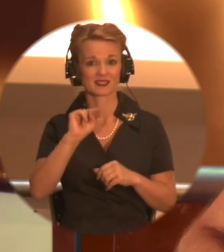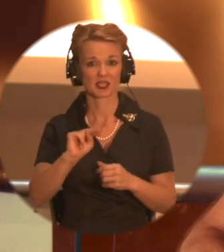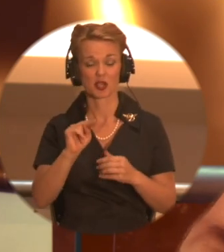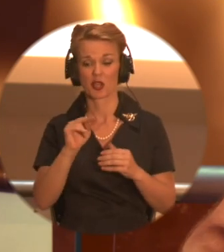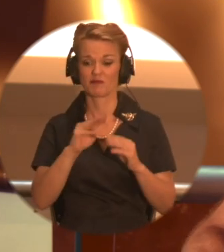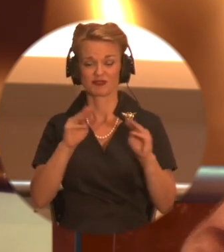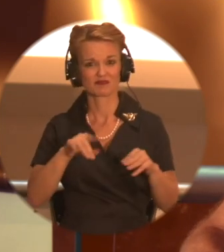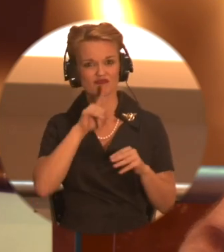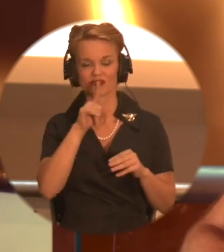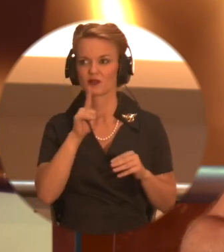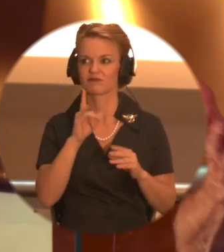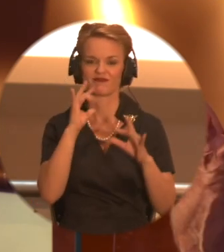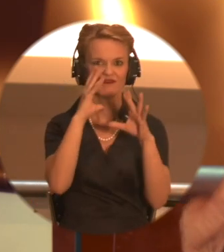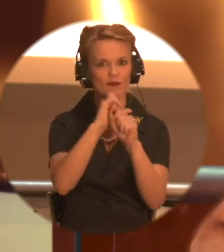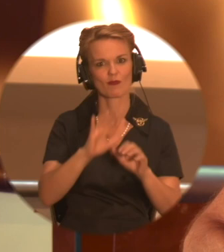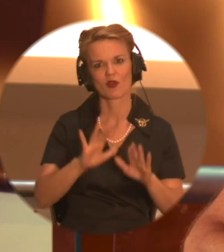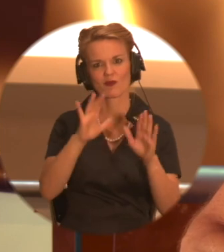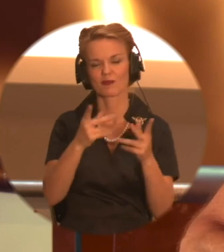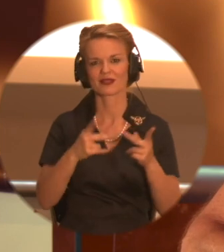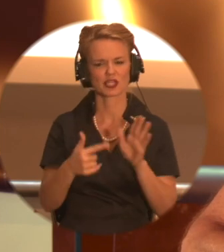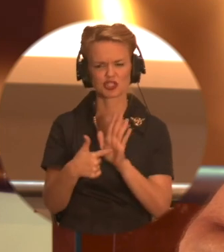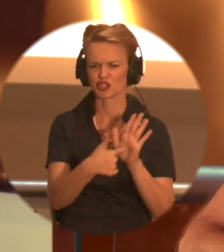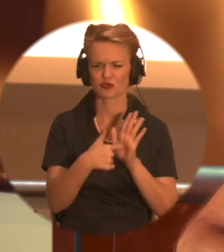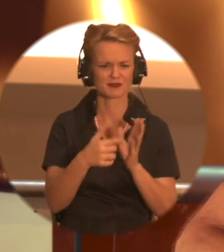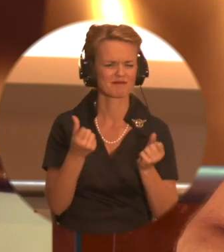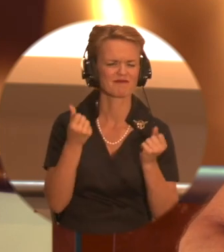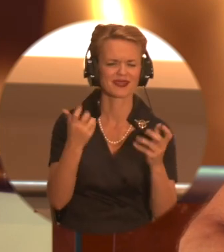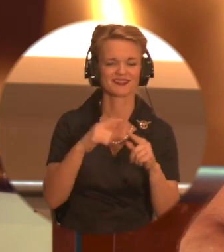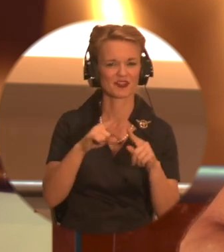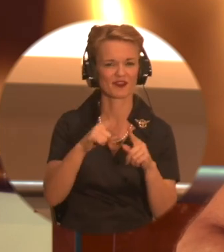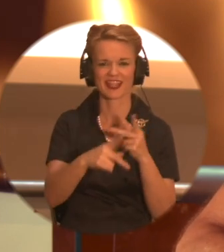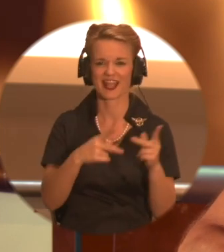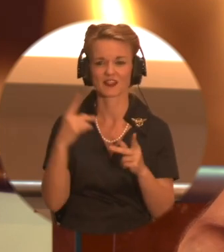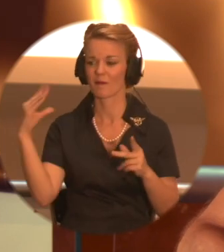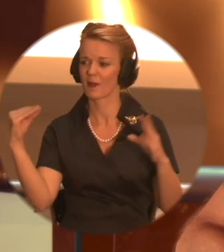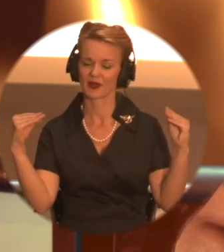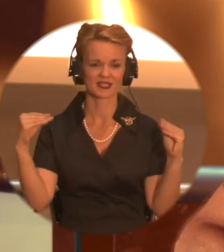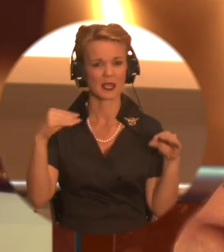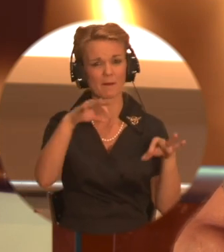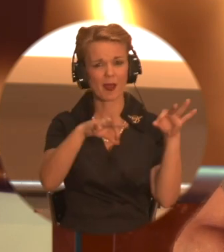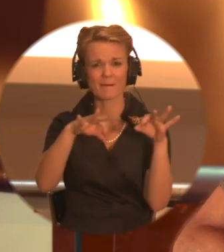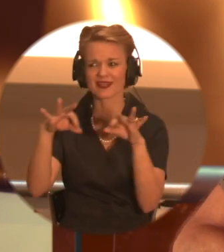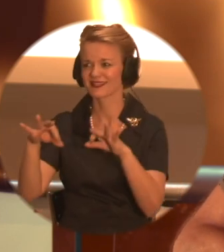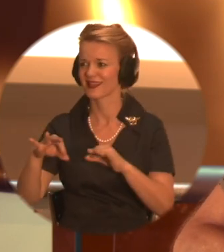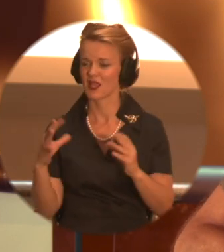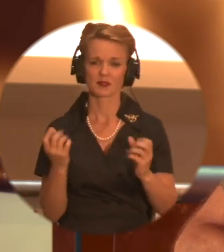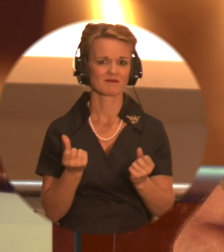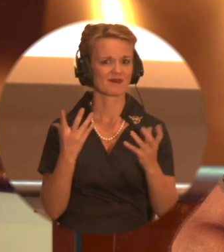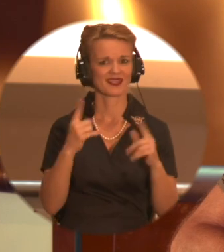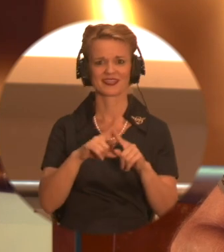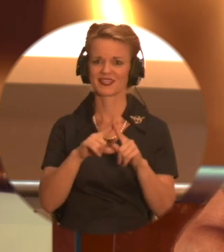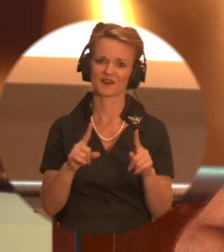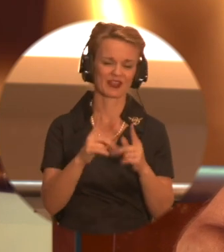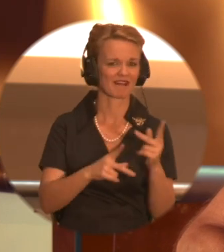place that really services every different kind of puppetry that there is. I mean, you know, the Muppets is one style. Yeah. A hundred percent. There's, there's so much more to